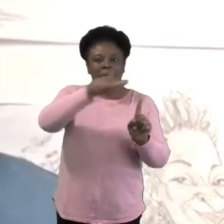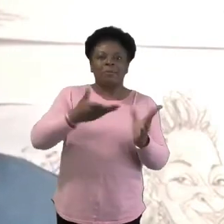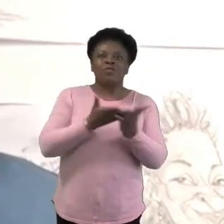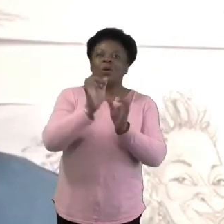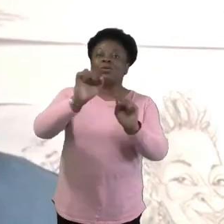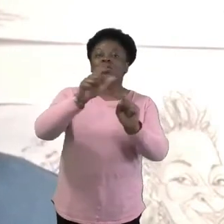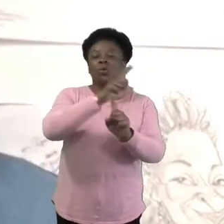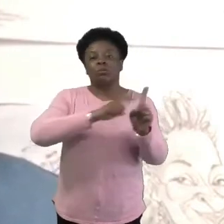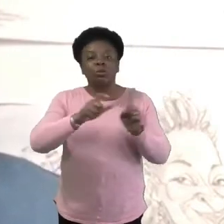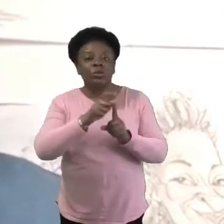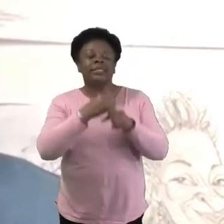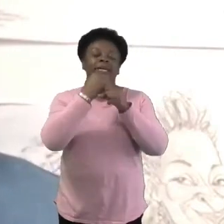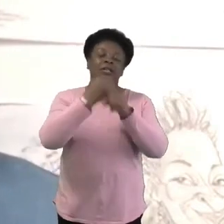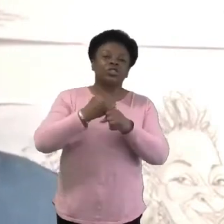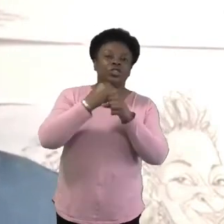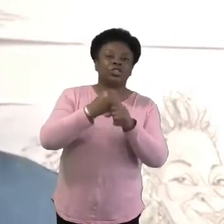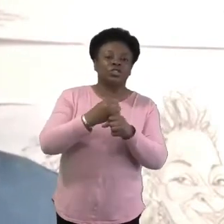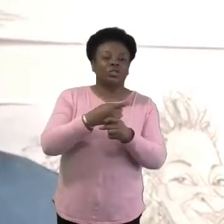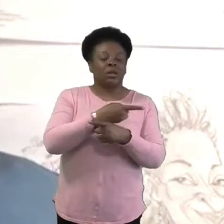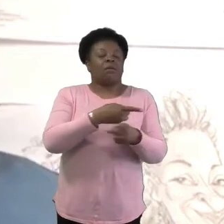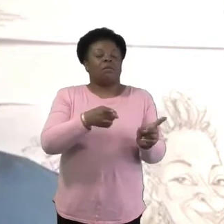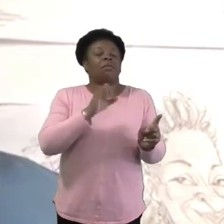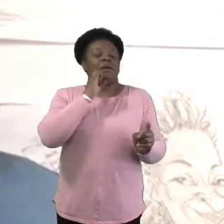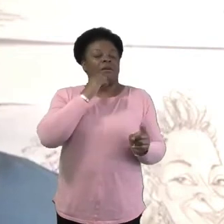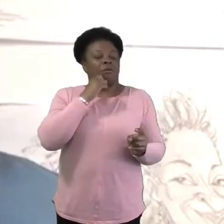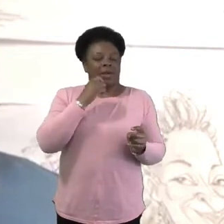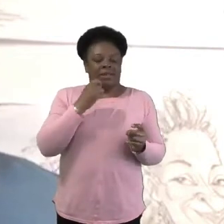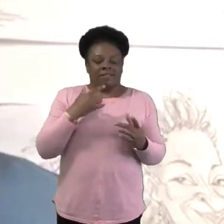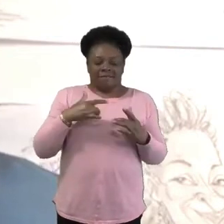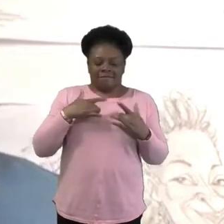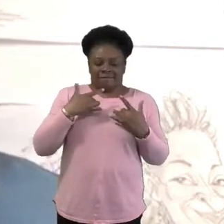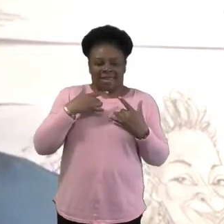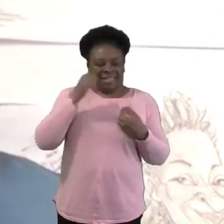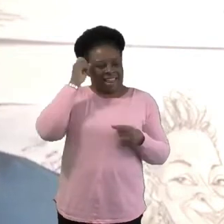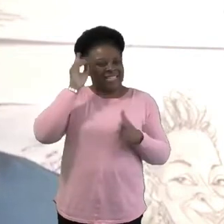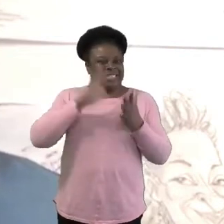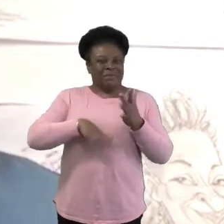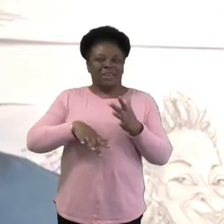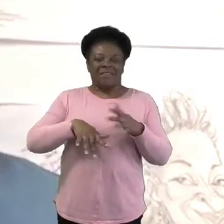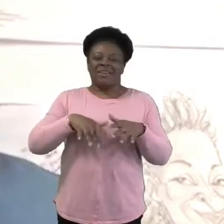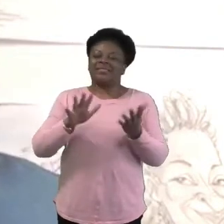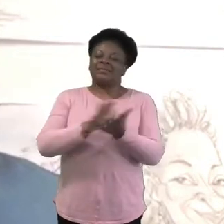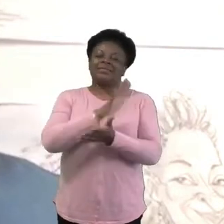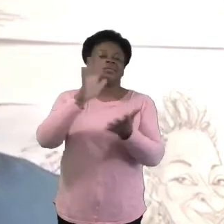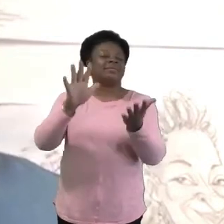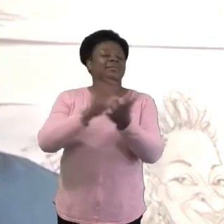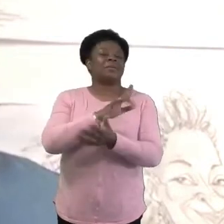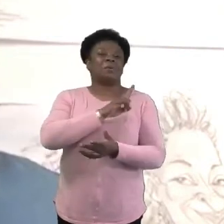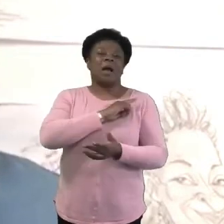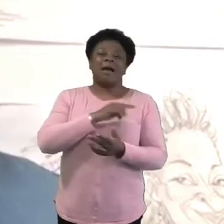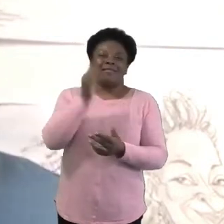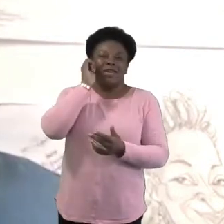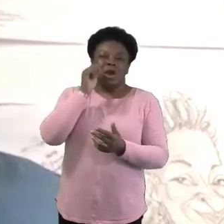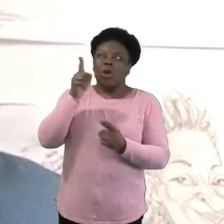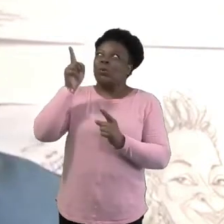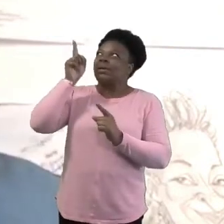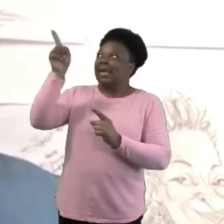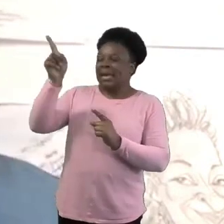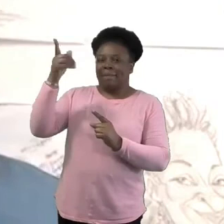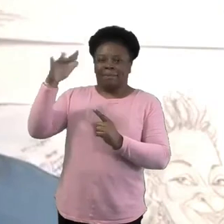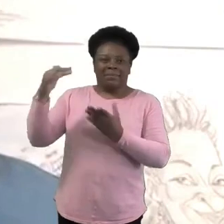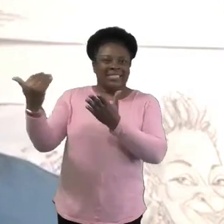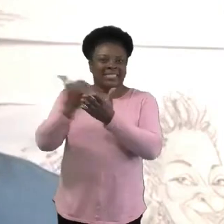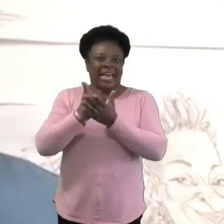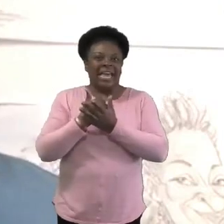and church know the delight of being a friend of the one that saves. Christ. And may you